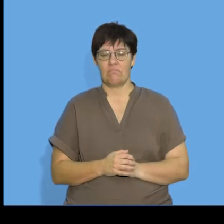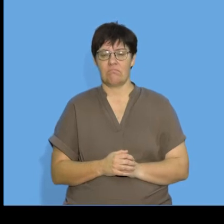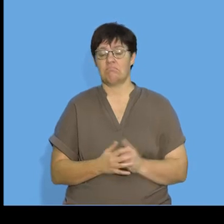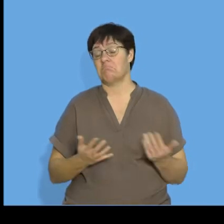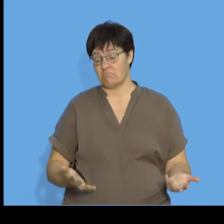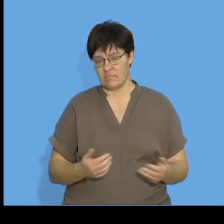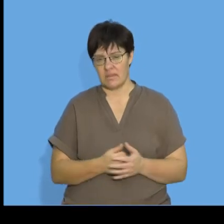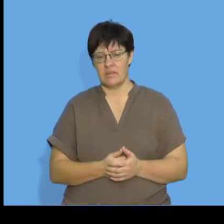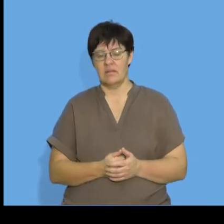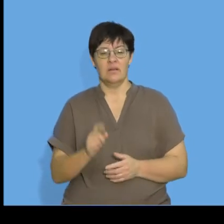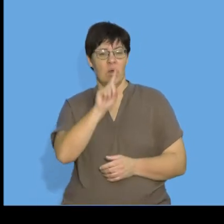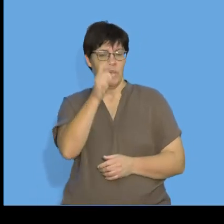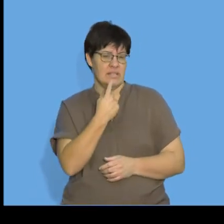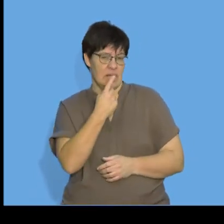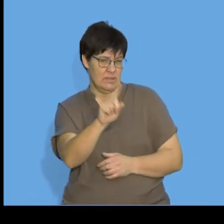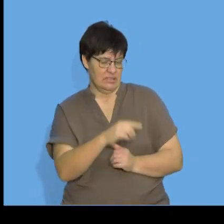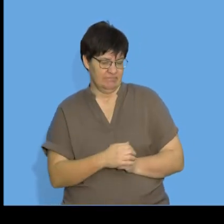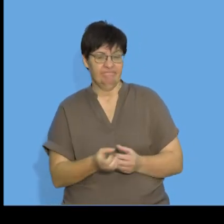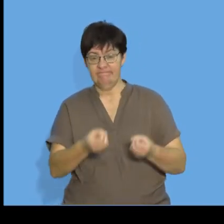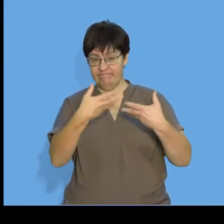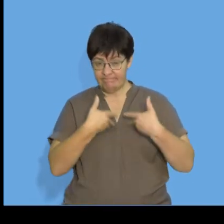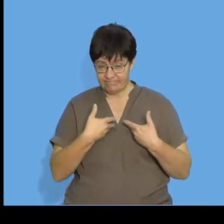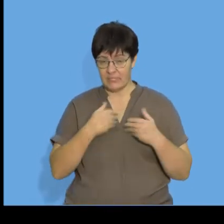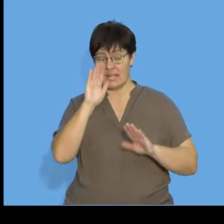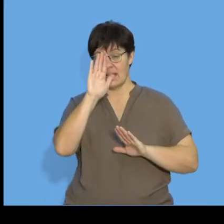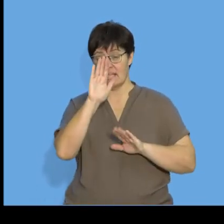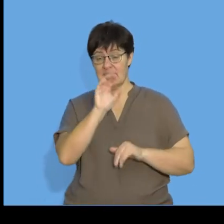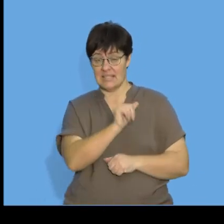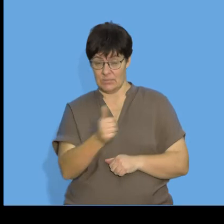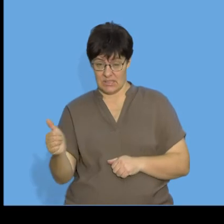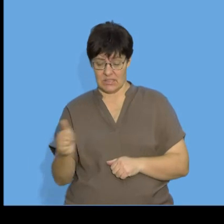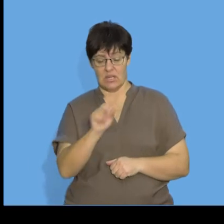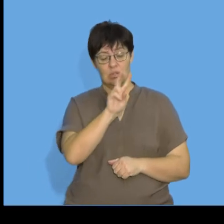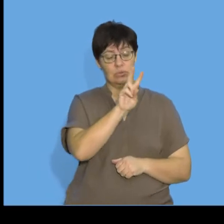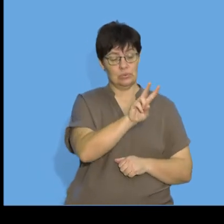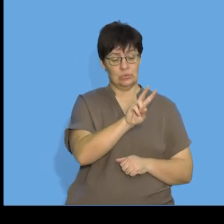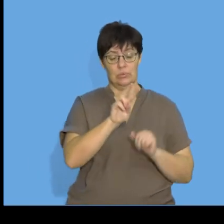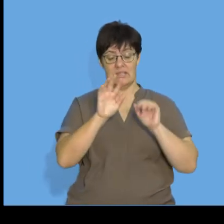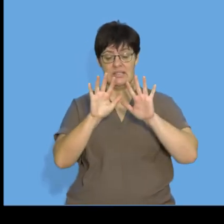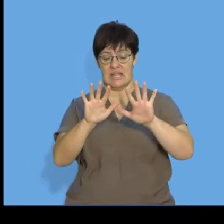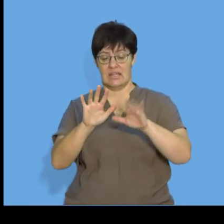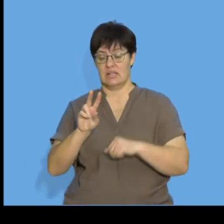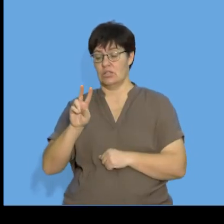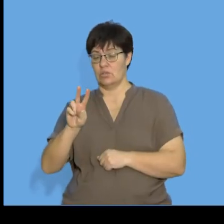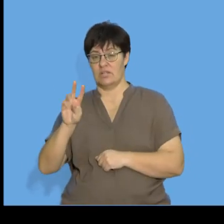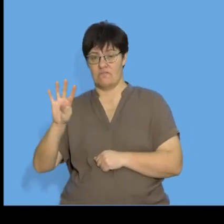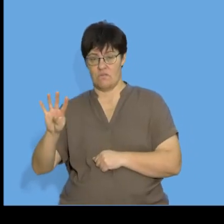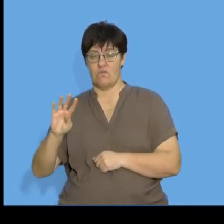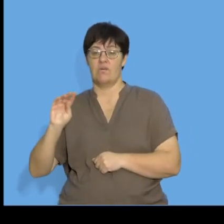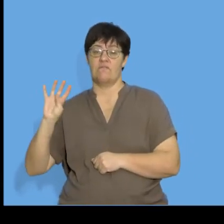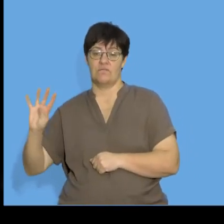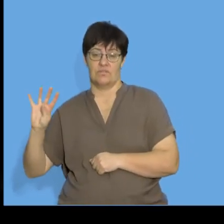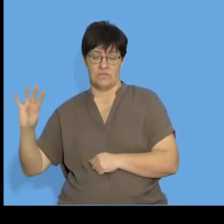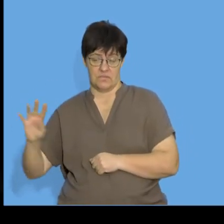so the question says that we are given the sequence 2 10 24 and 44